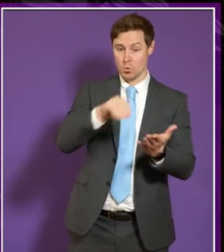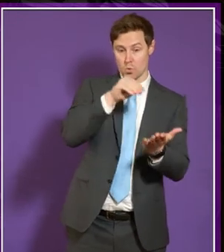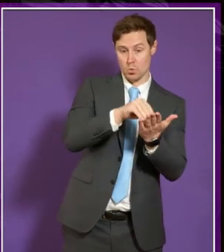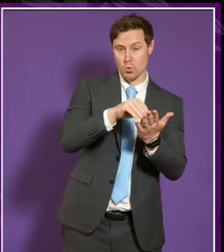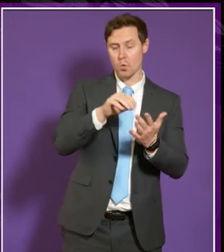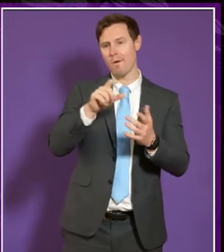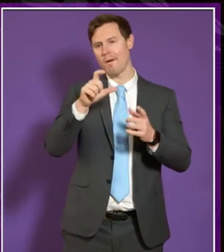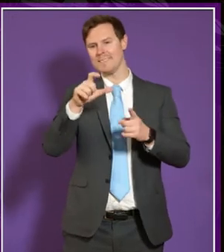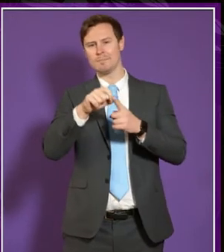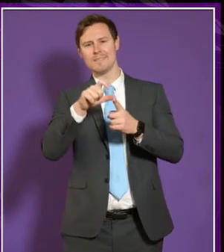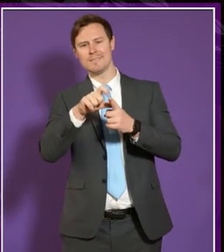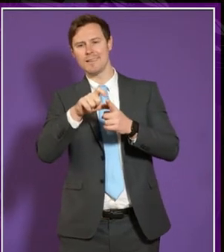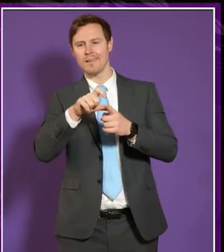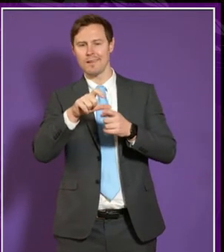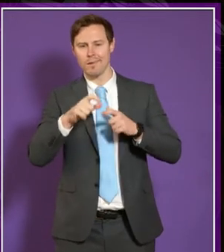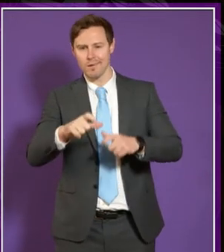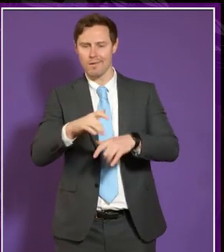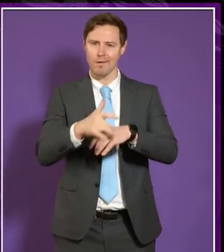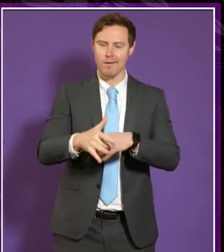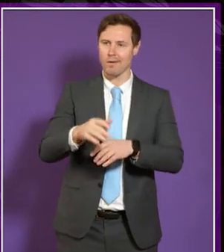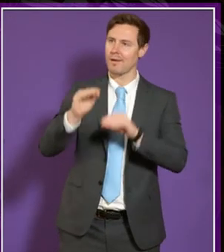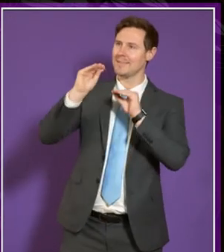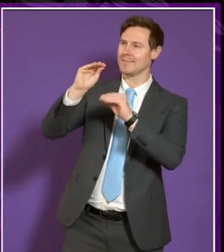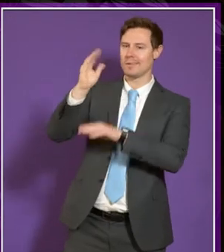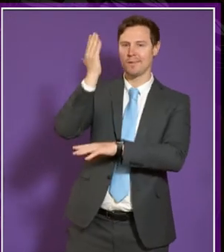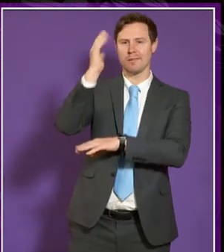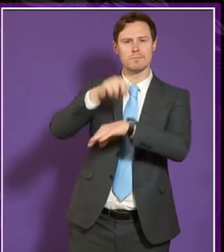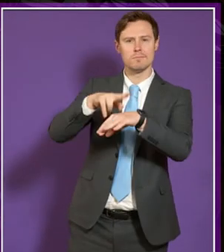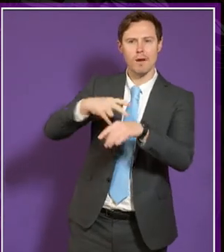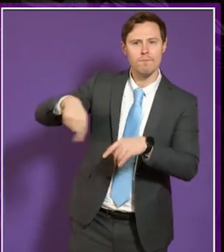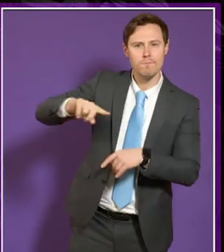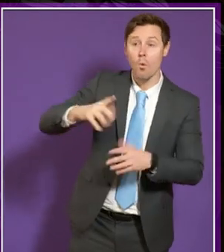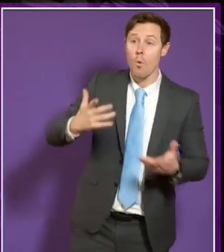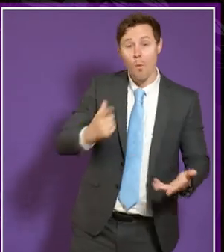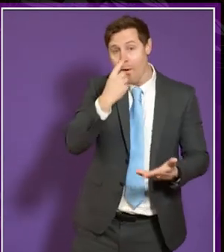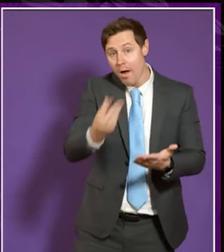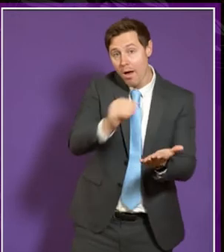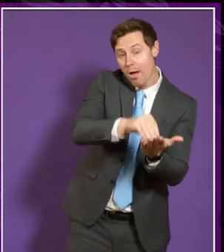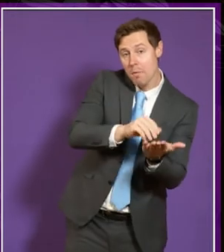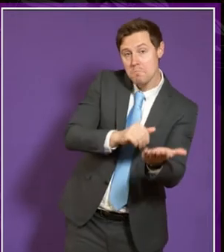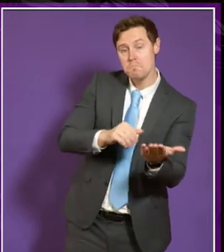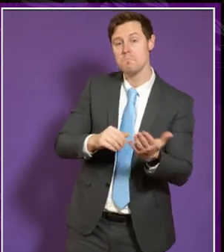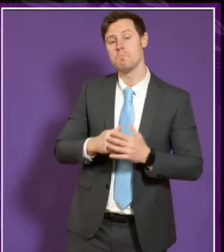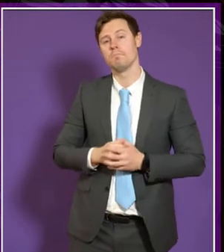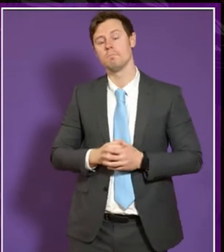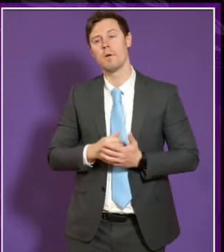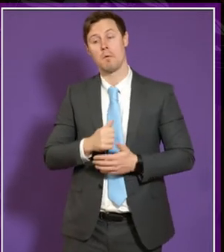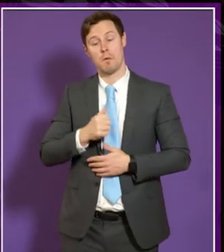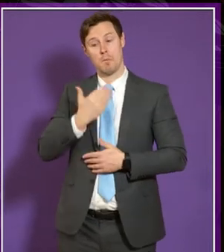your continuous person professional development of lecturing staff or teaching staff or could you i'm